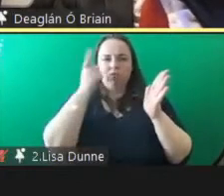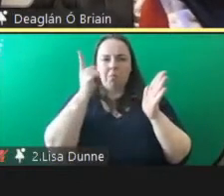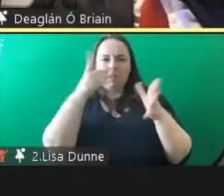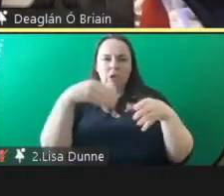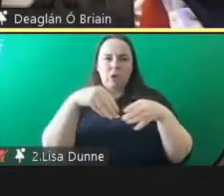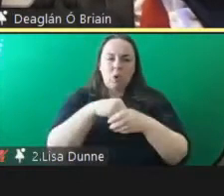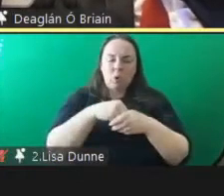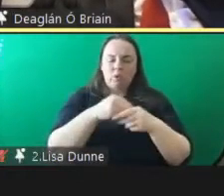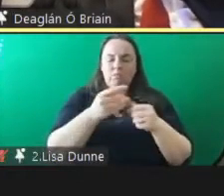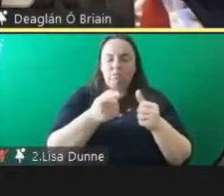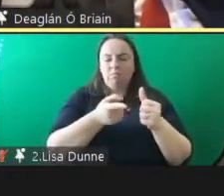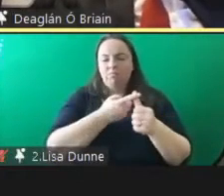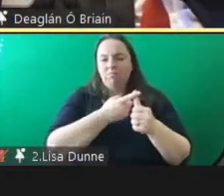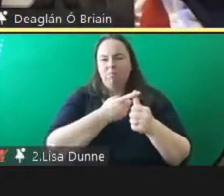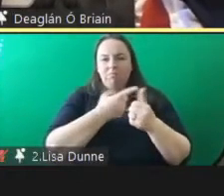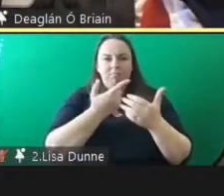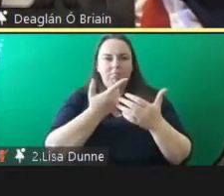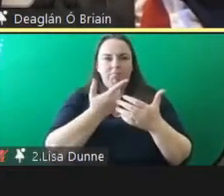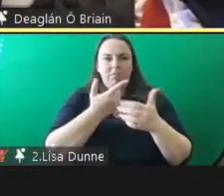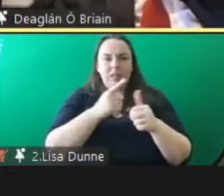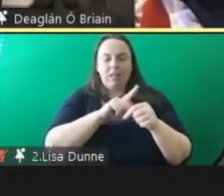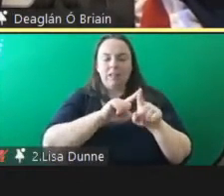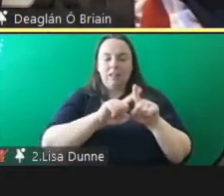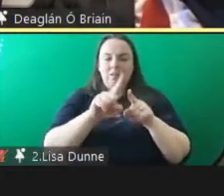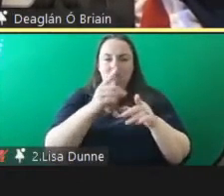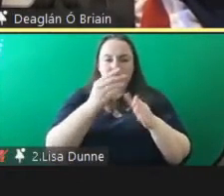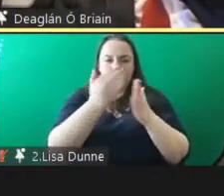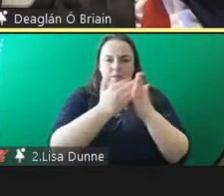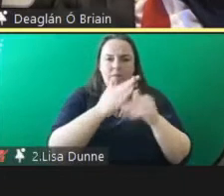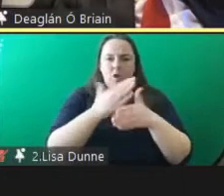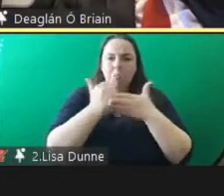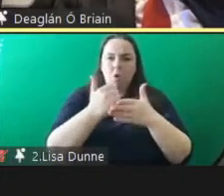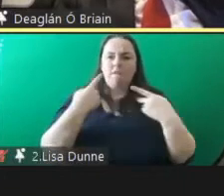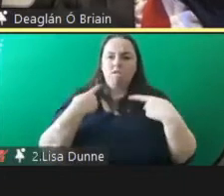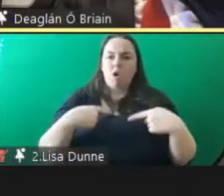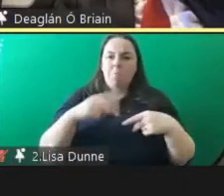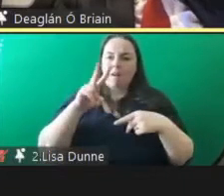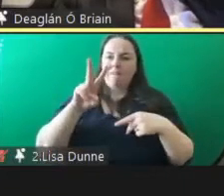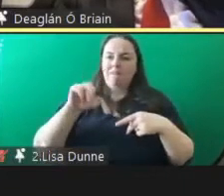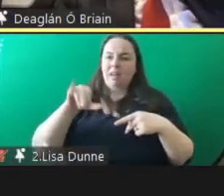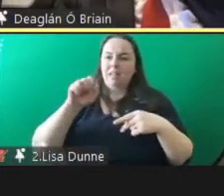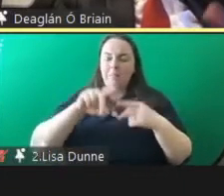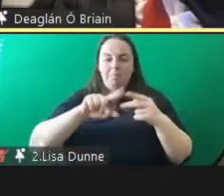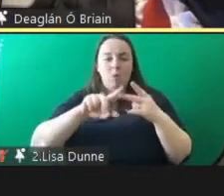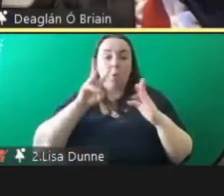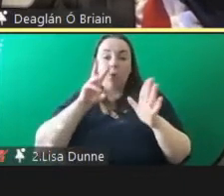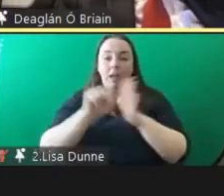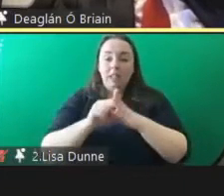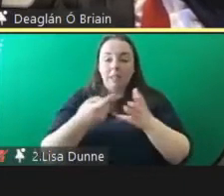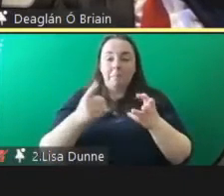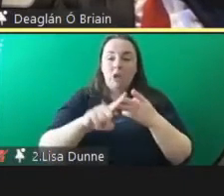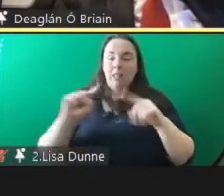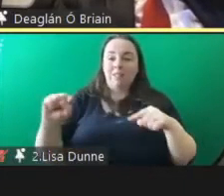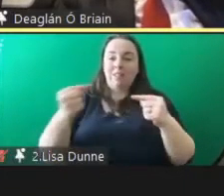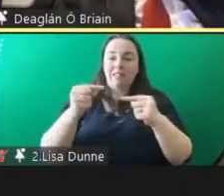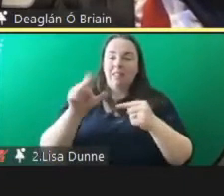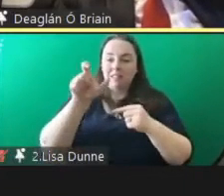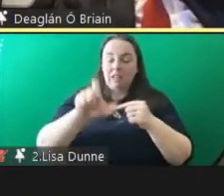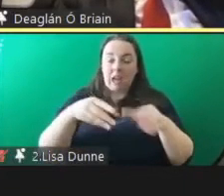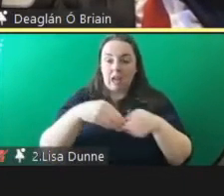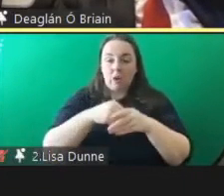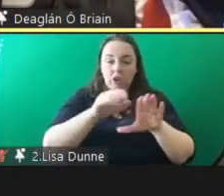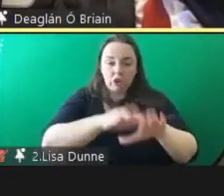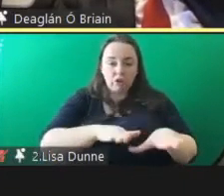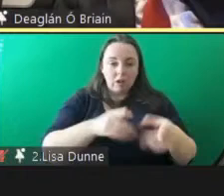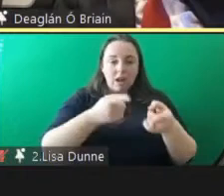um measures to support vulnerable victims witnesses and defendants and that includes children and it